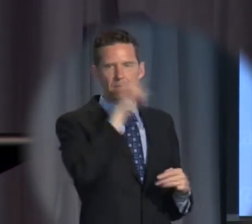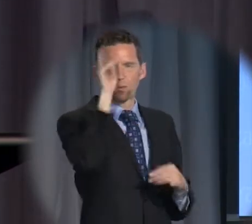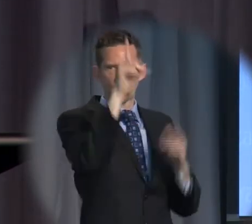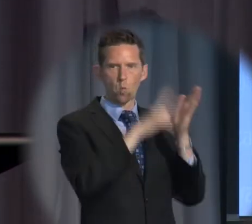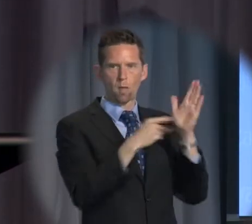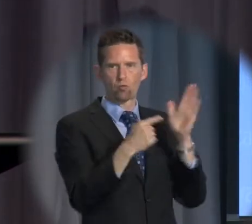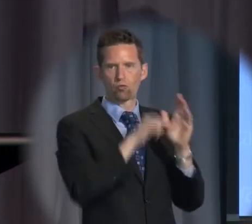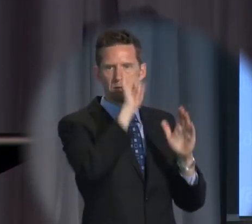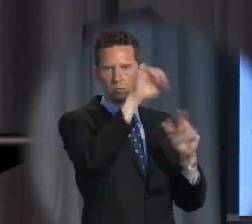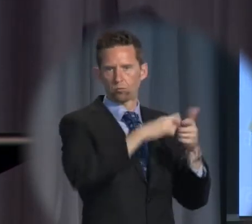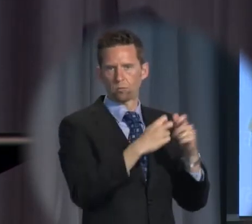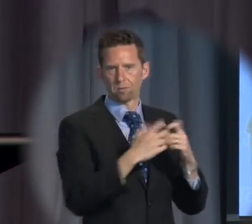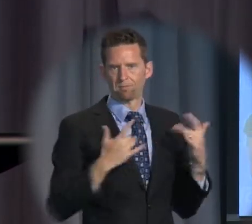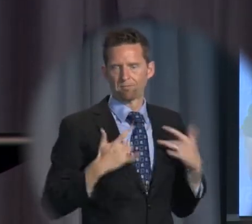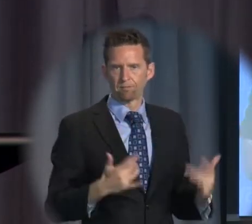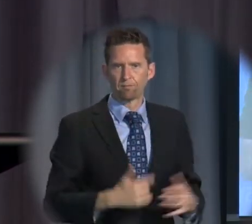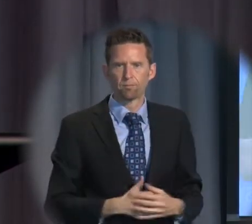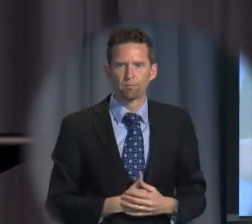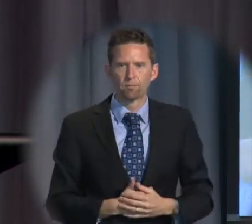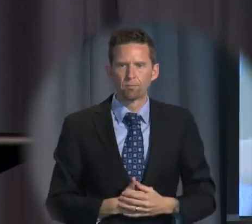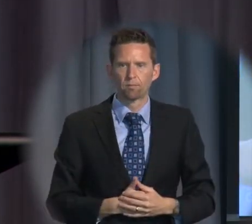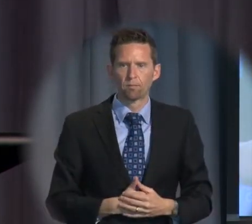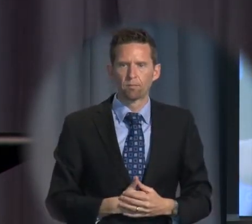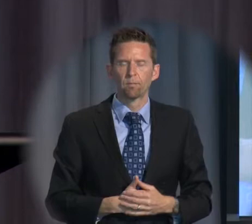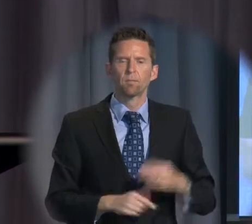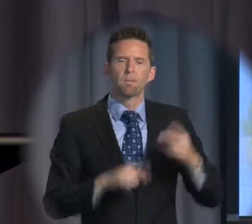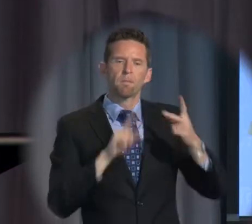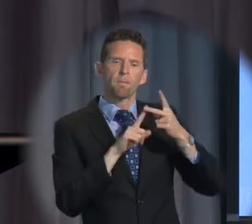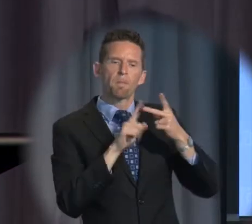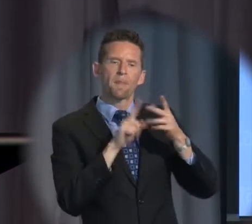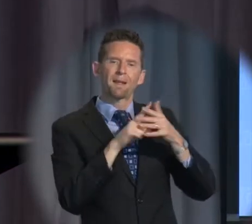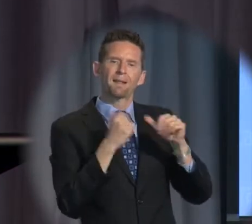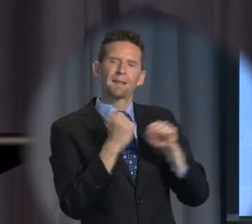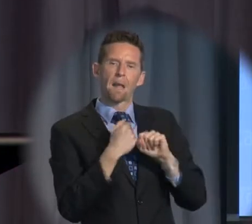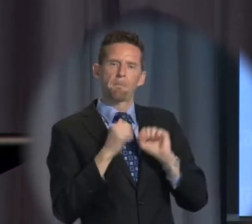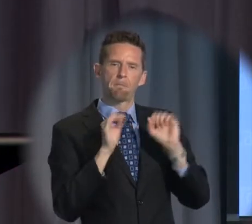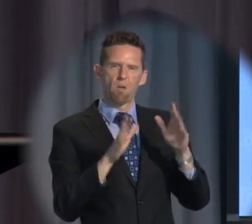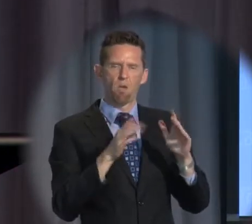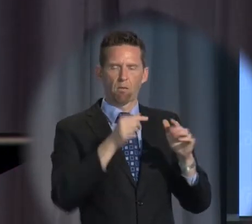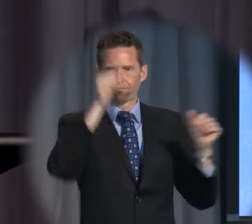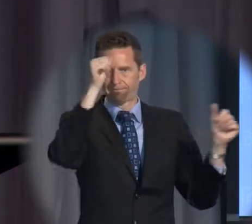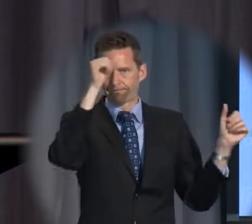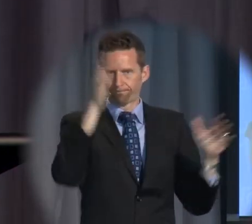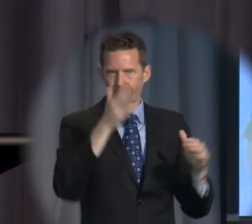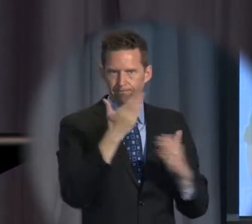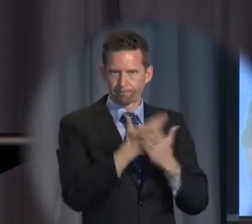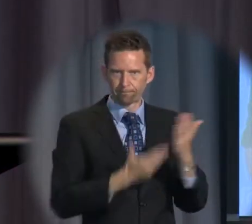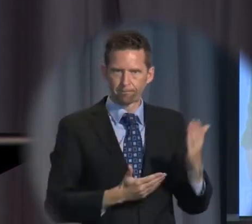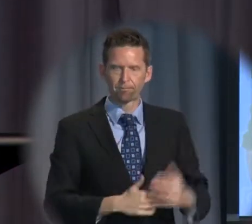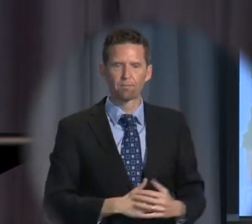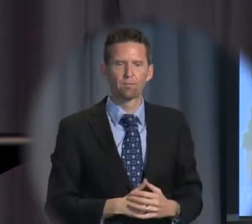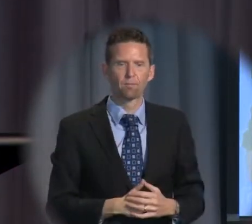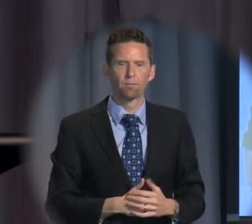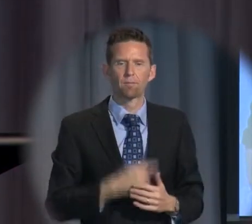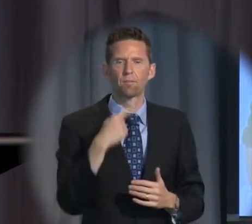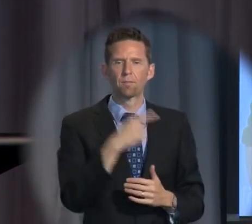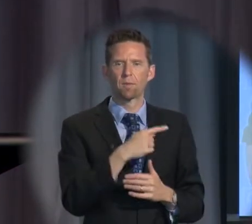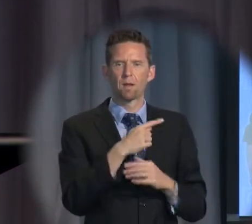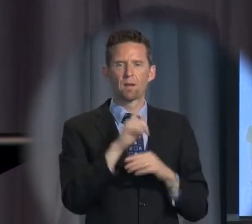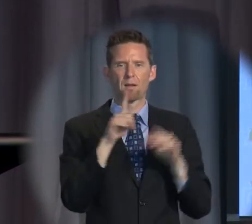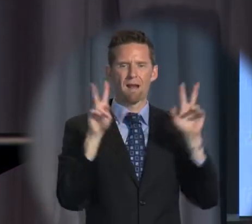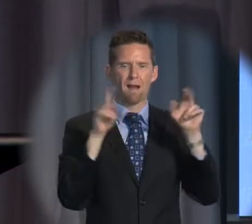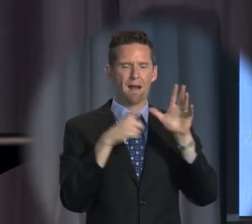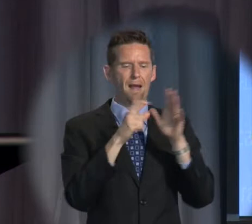Northern Territory. The second example that I wanted to look at and is much better known is the administrative detention